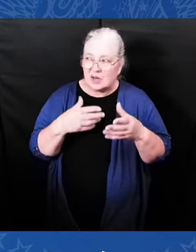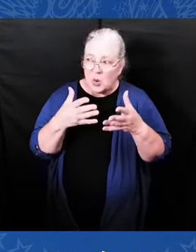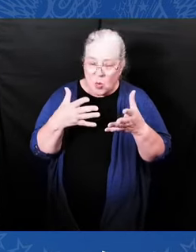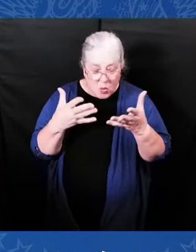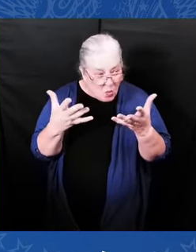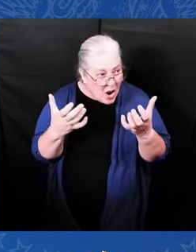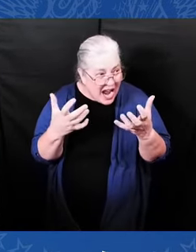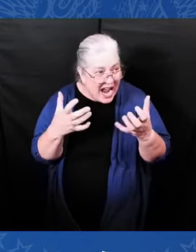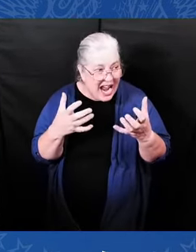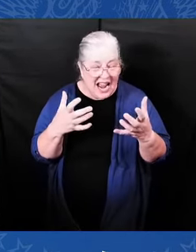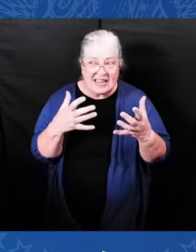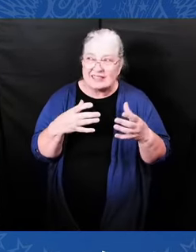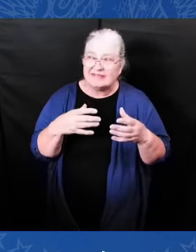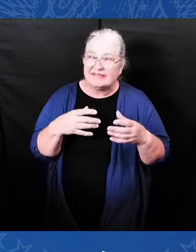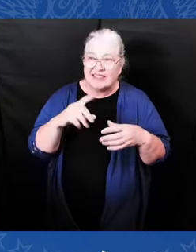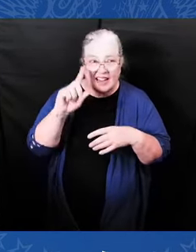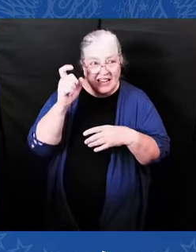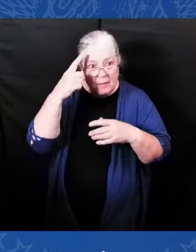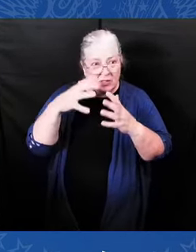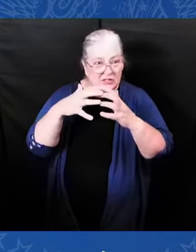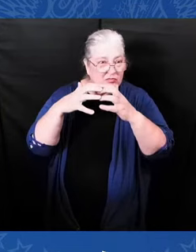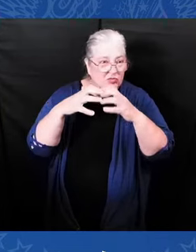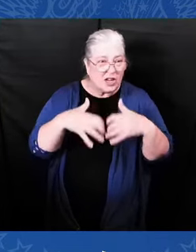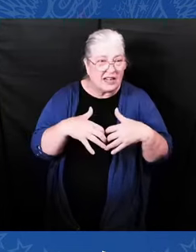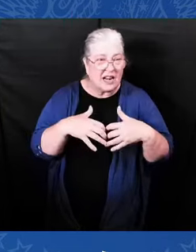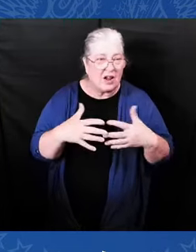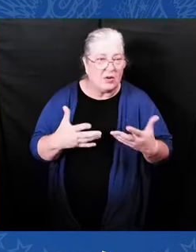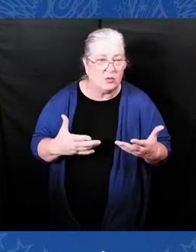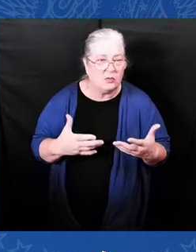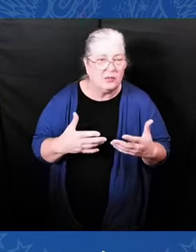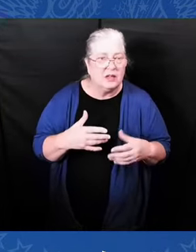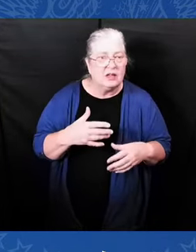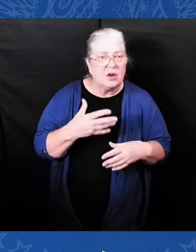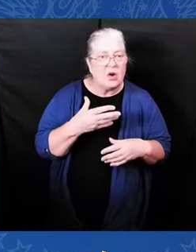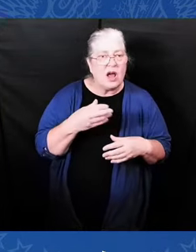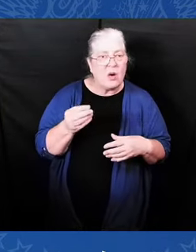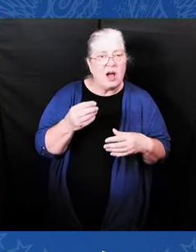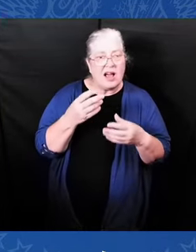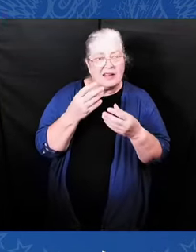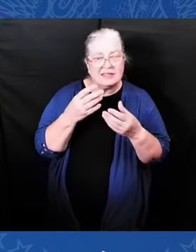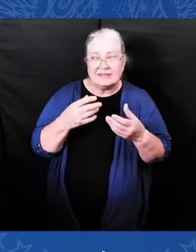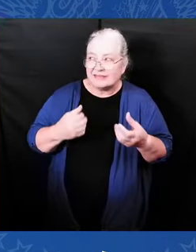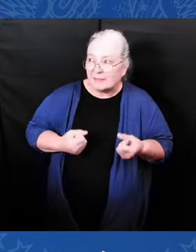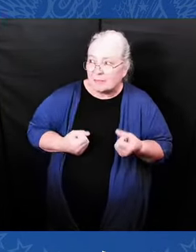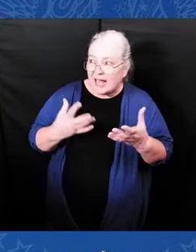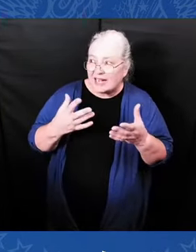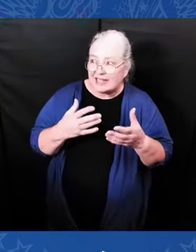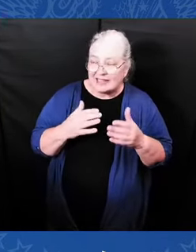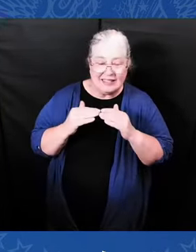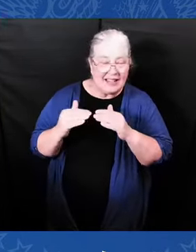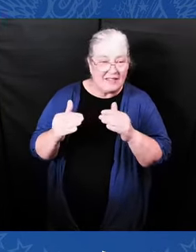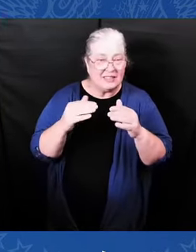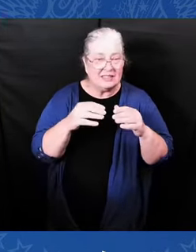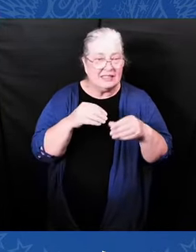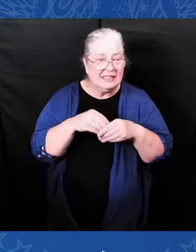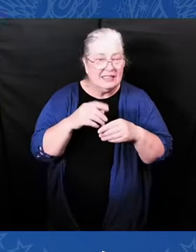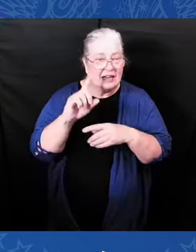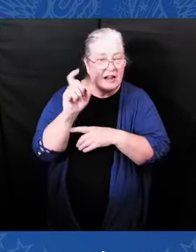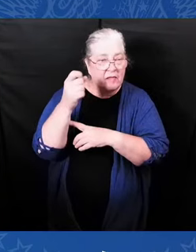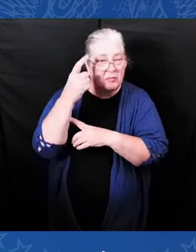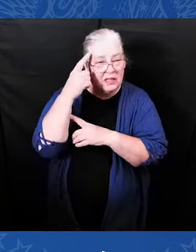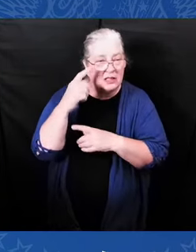security priorities while still — while still cutting the deficit by $1 trillion over the next decade. Now,